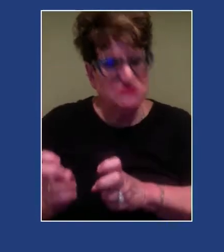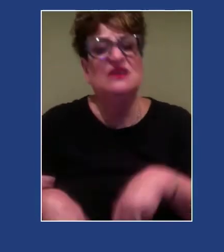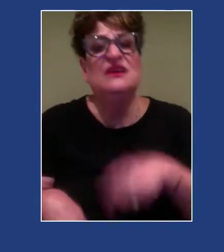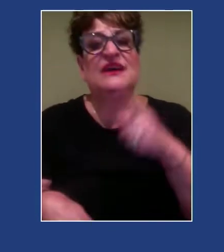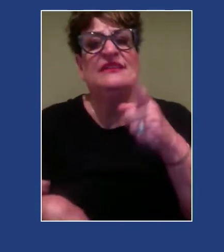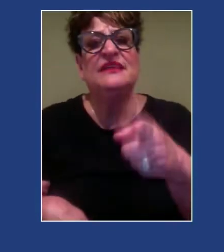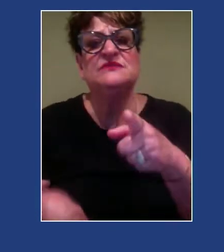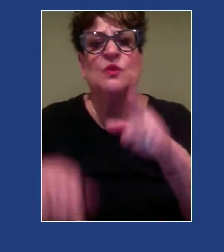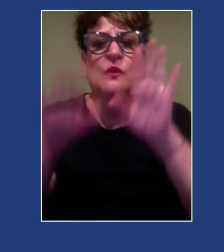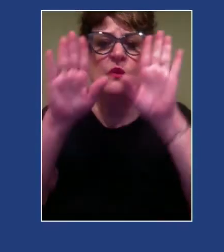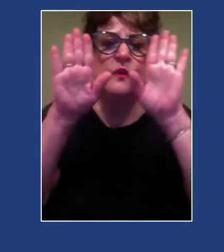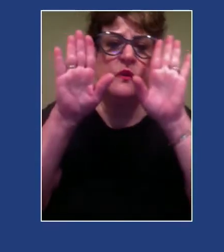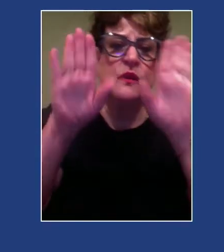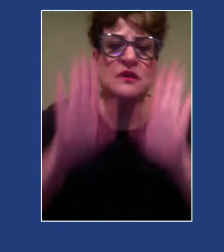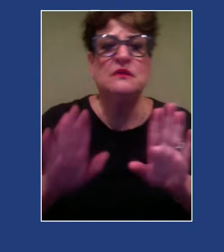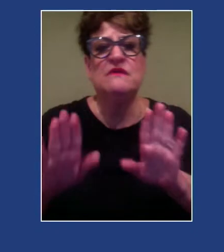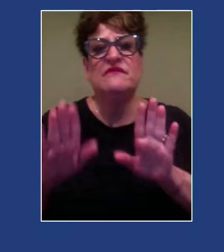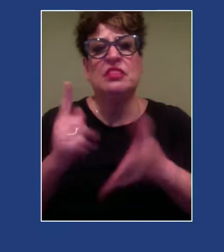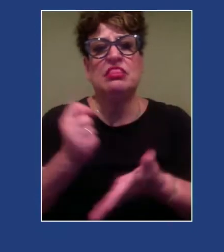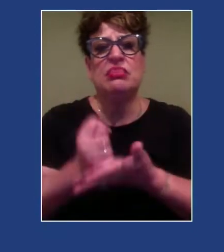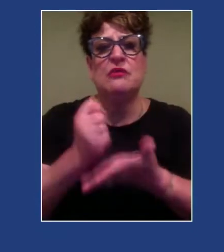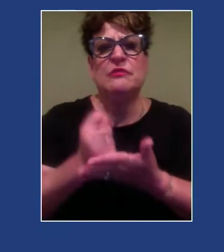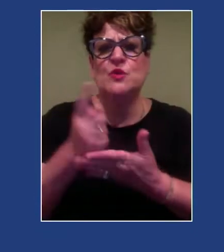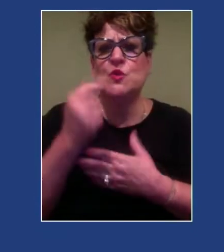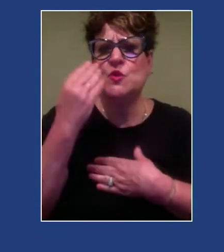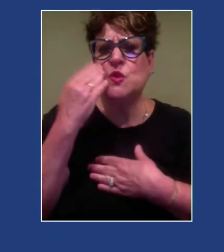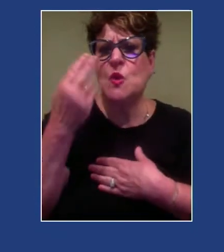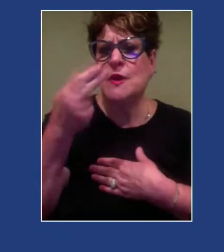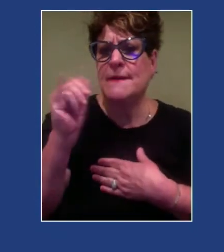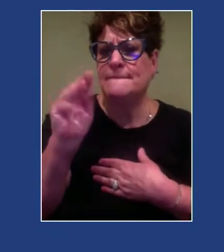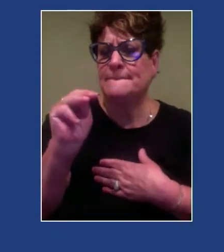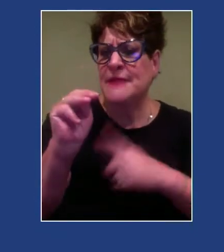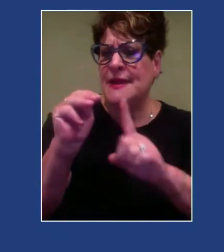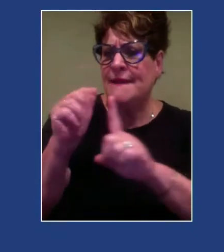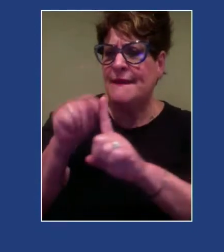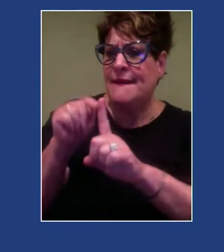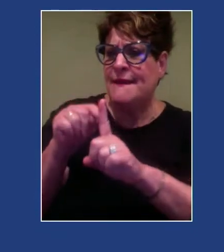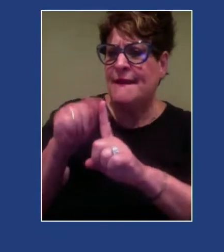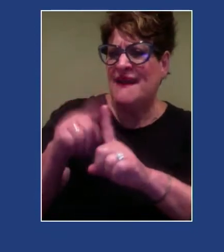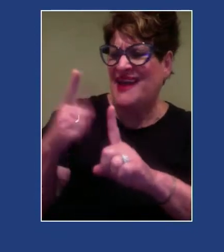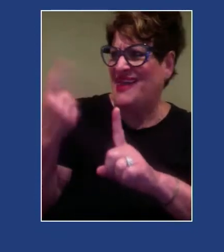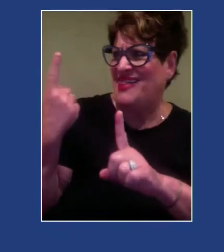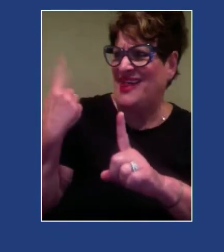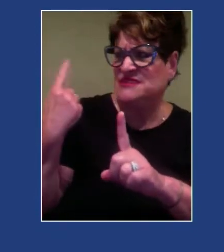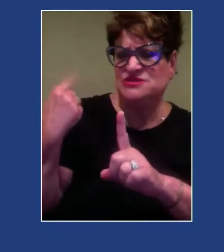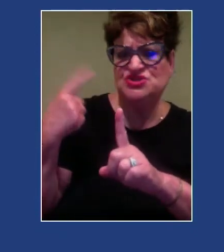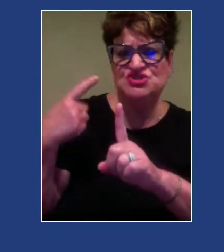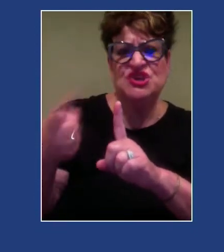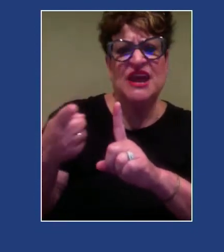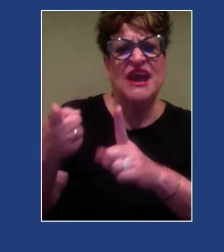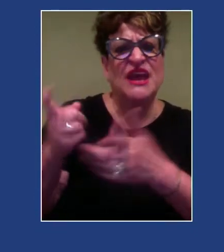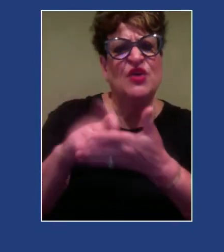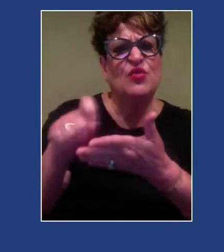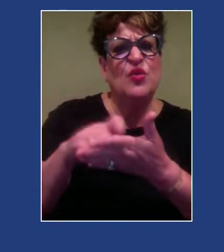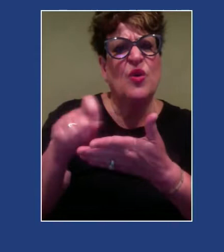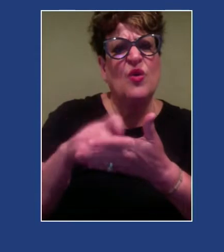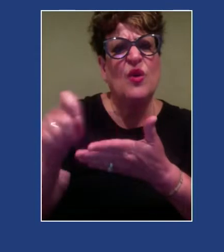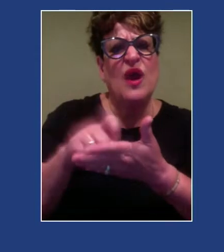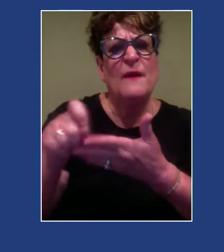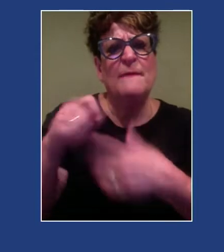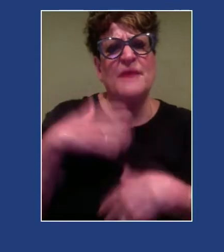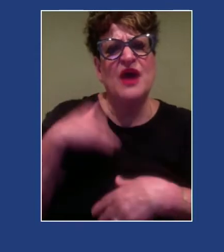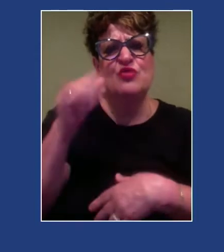somatic therapist, a lot of us might know him because this last year, book, My Grandmother's Hands, became a very popular book